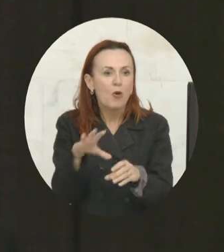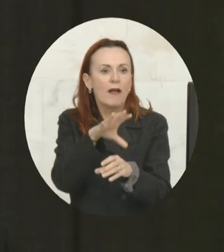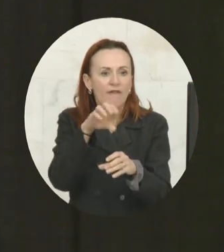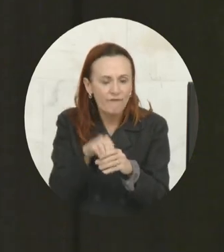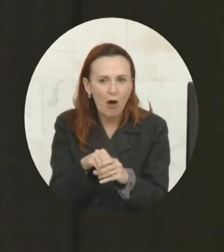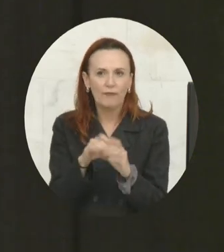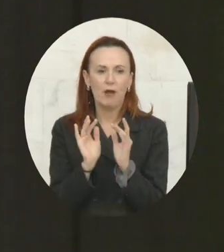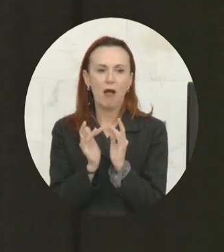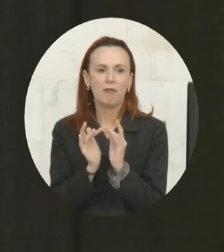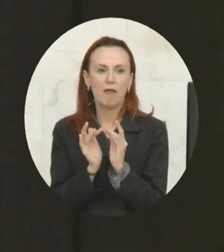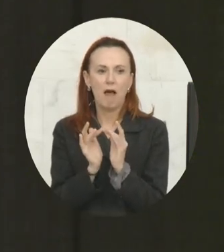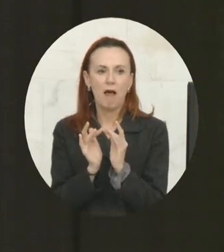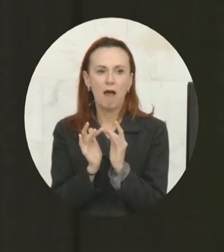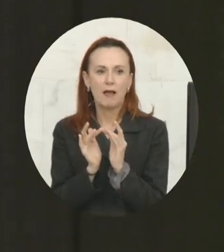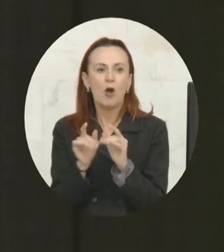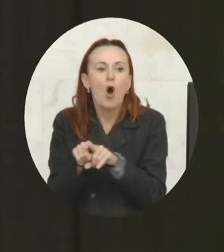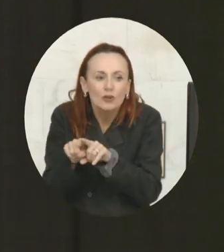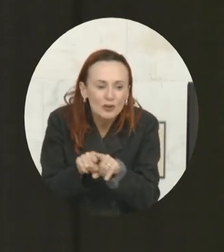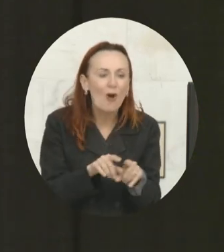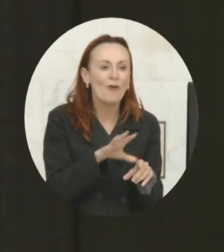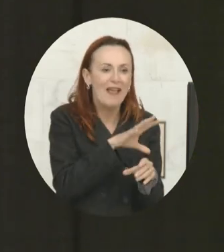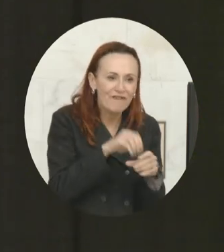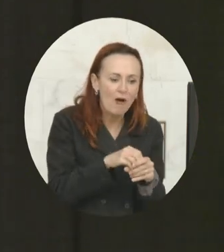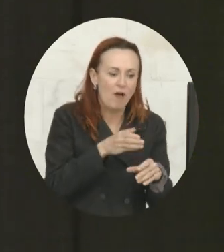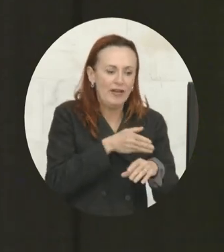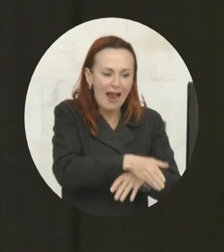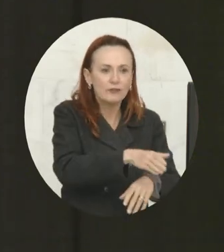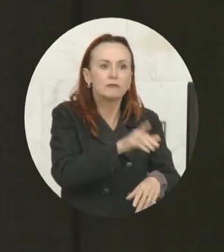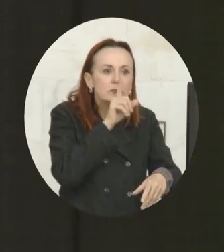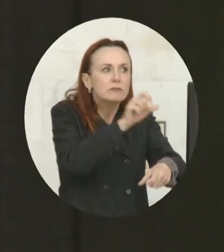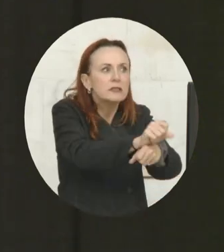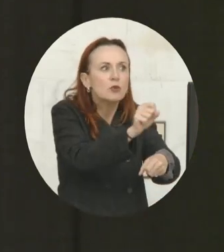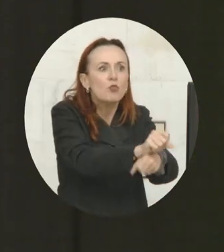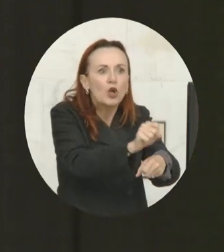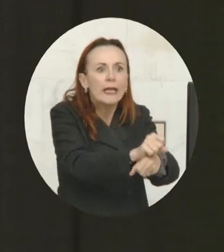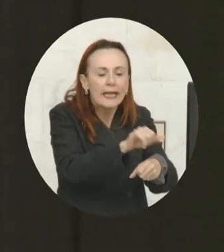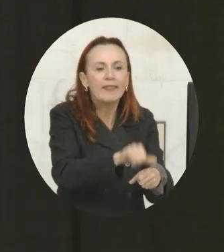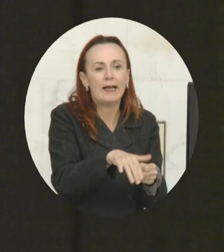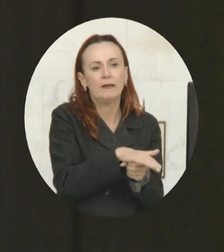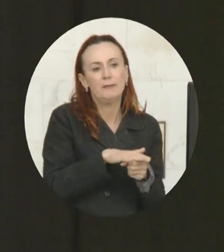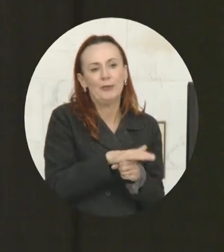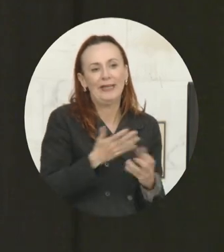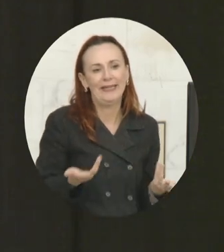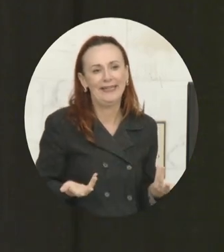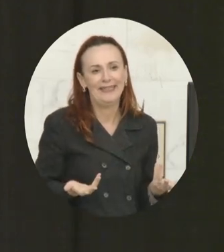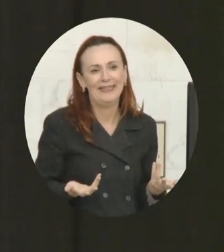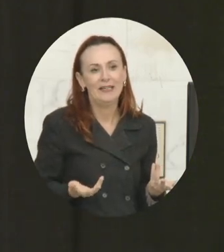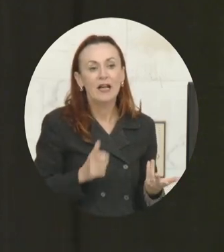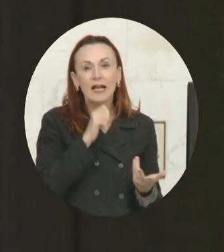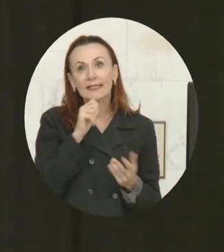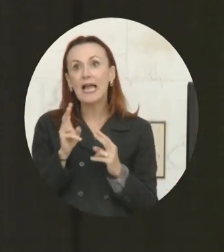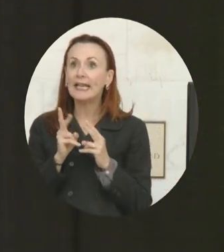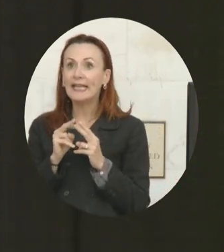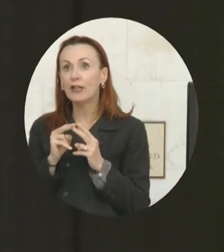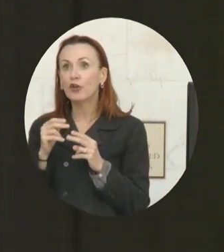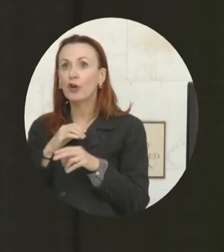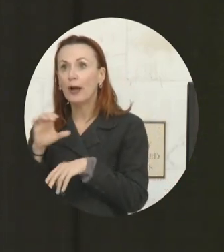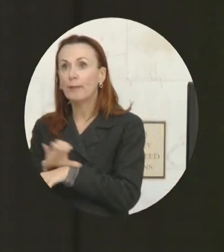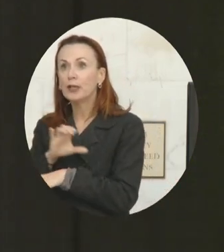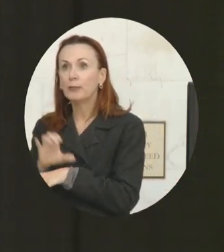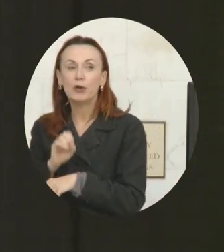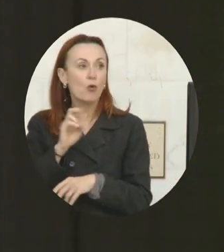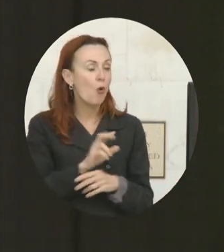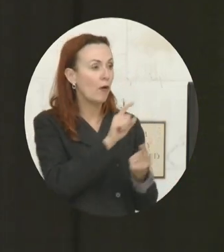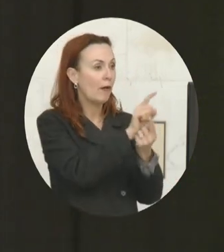also got involved in planning and work afterwards in the community nearby. So it wasn't that I'm either on my screen or I'm seeing you face-to